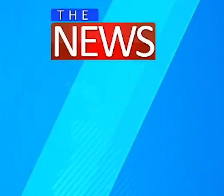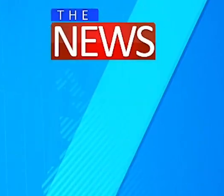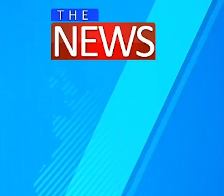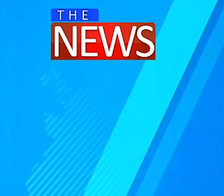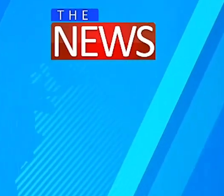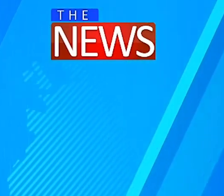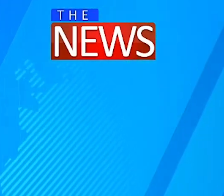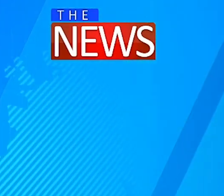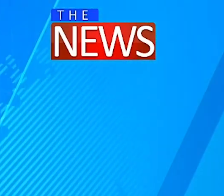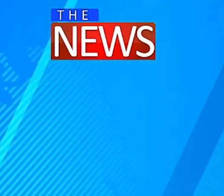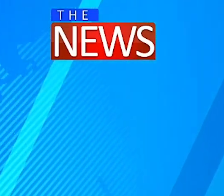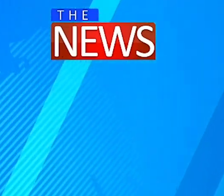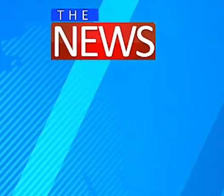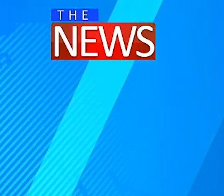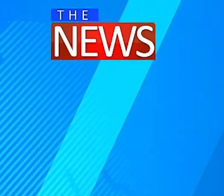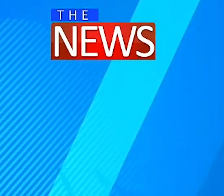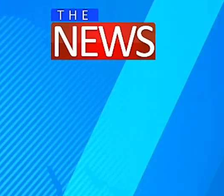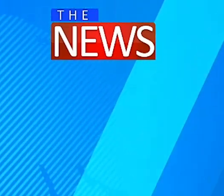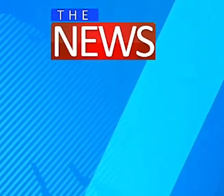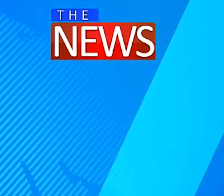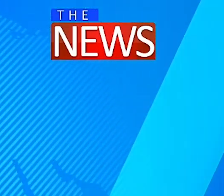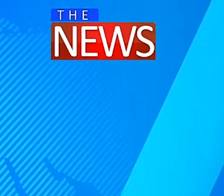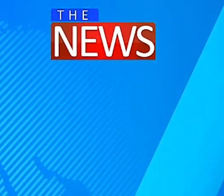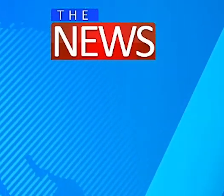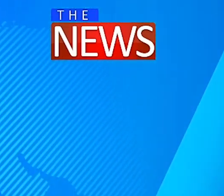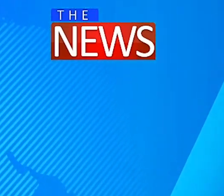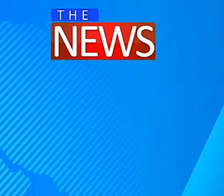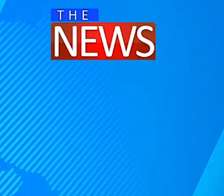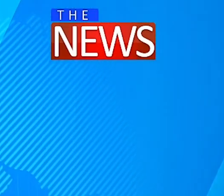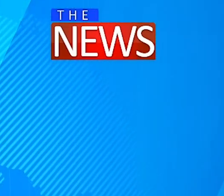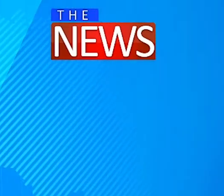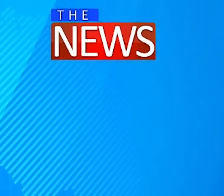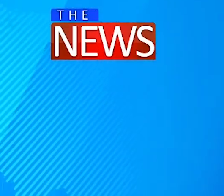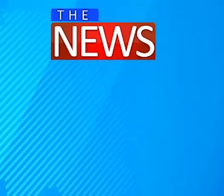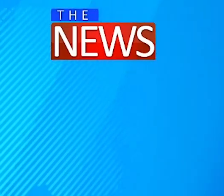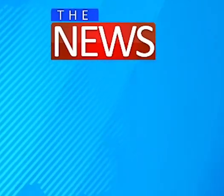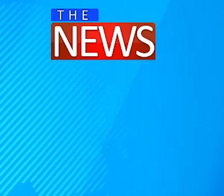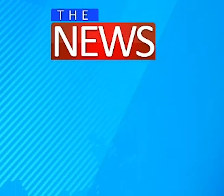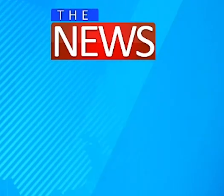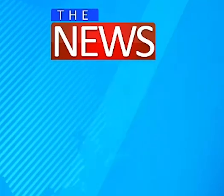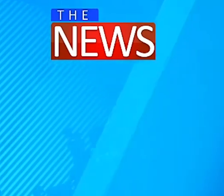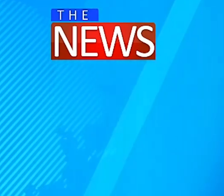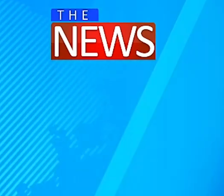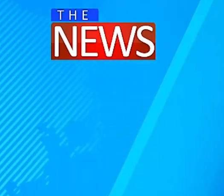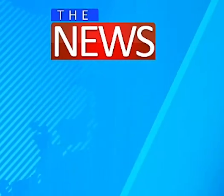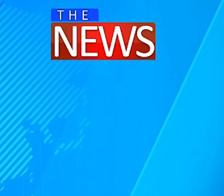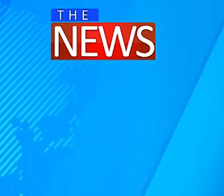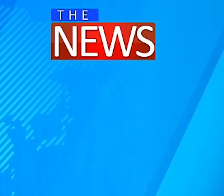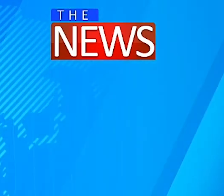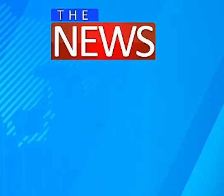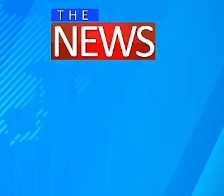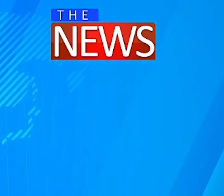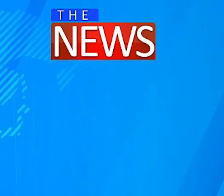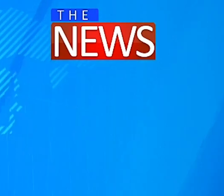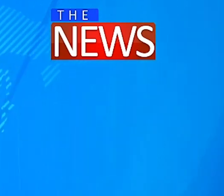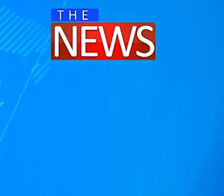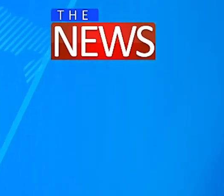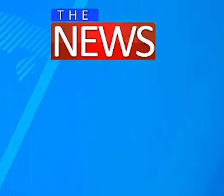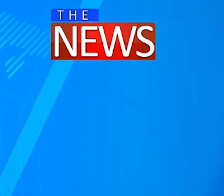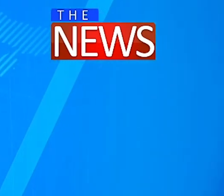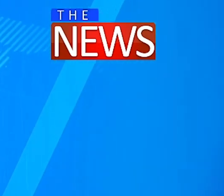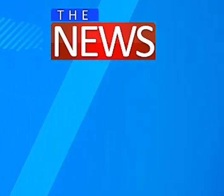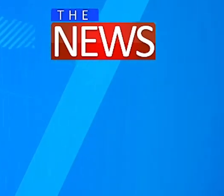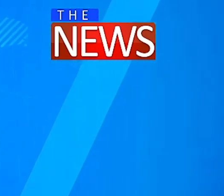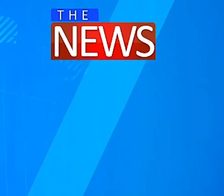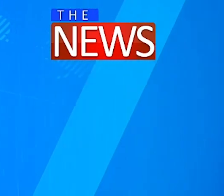Effective September 1, the government will be engaging 121 medical professionals to boost the country's efforts against